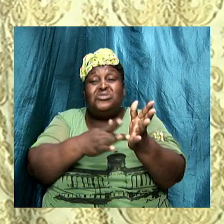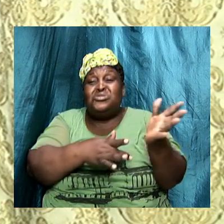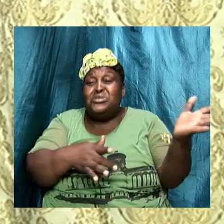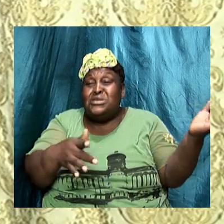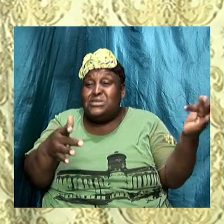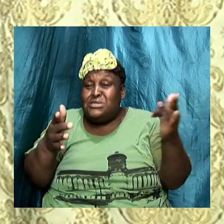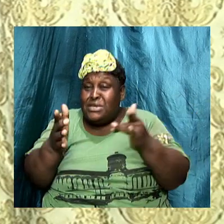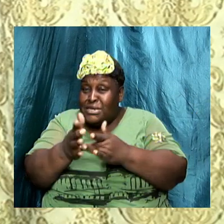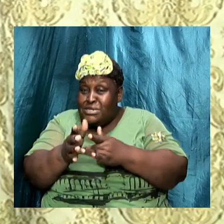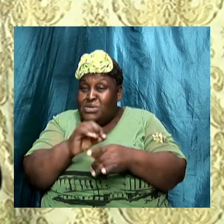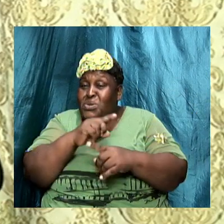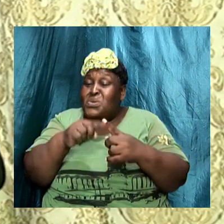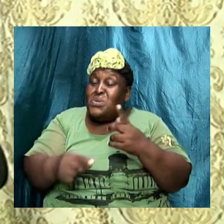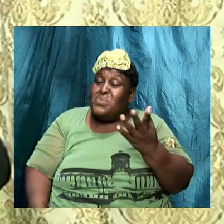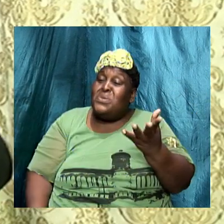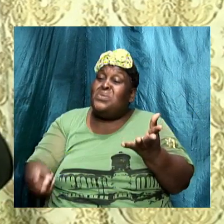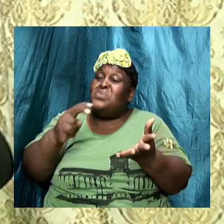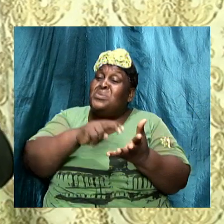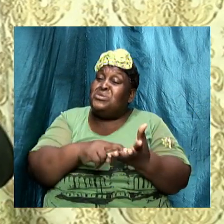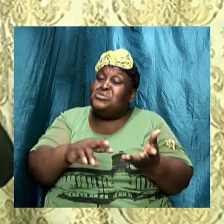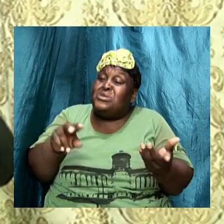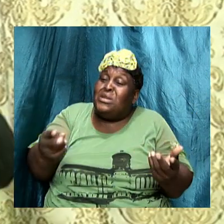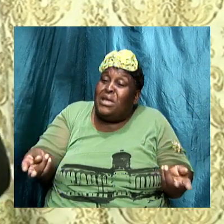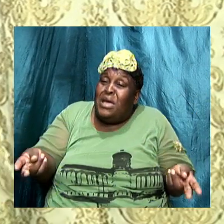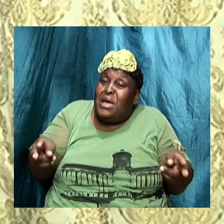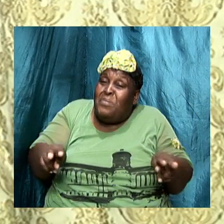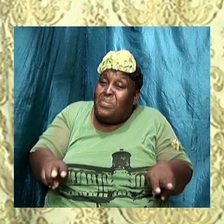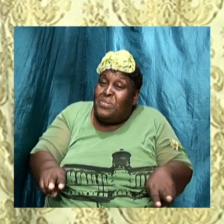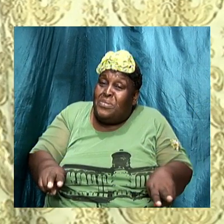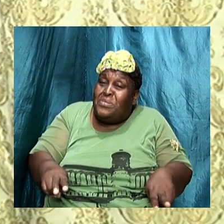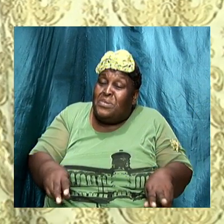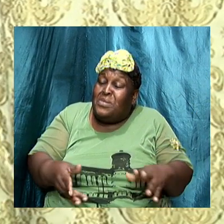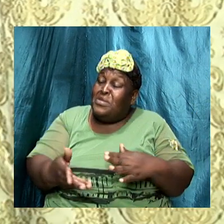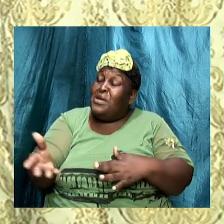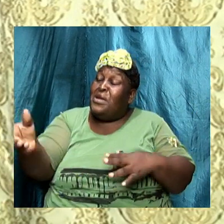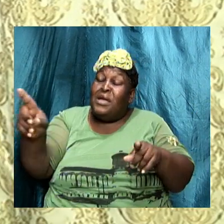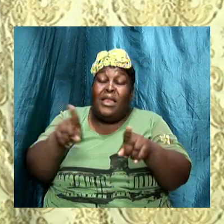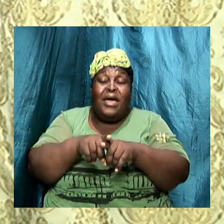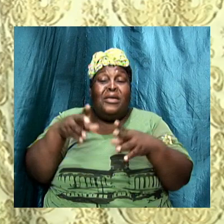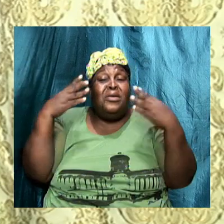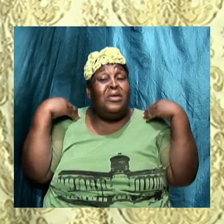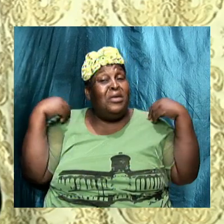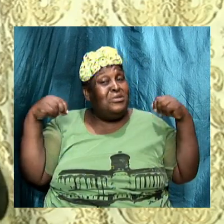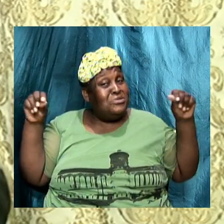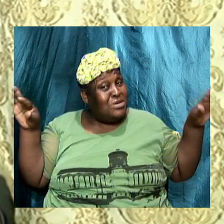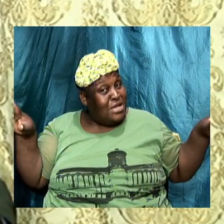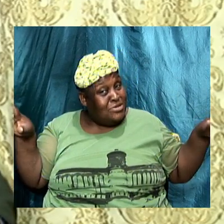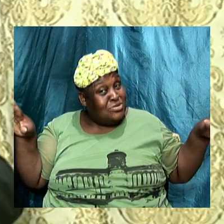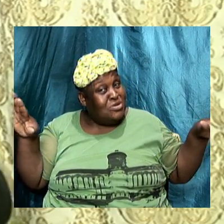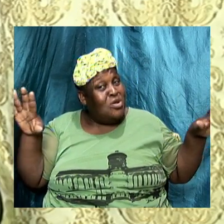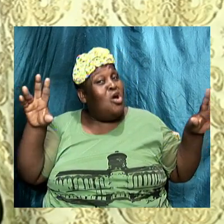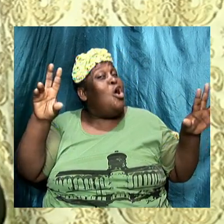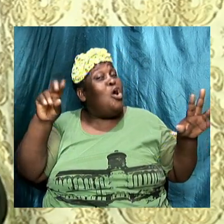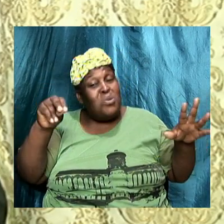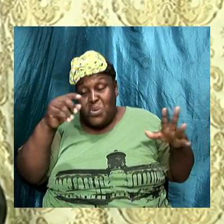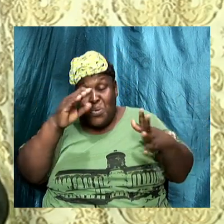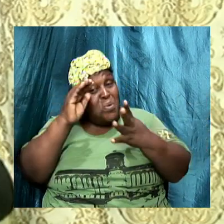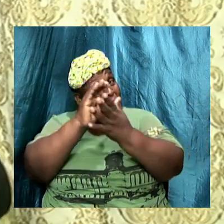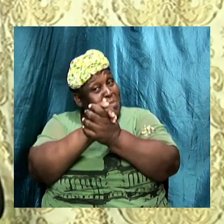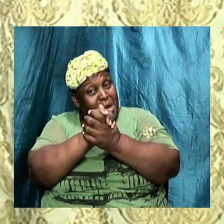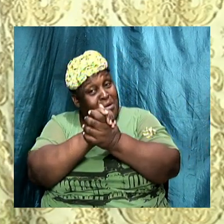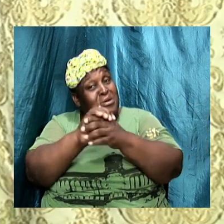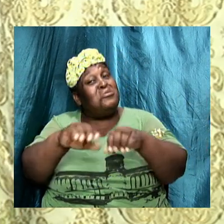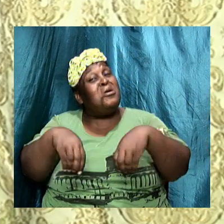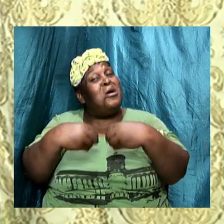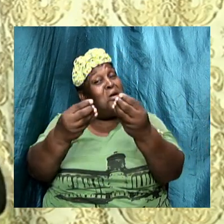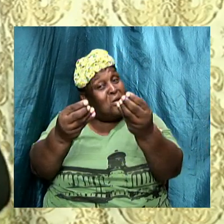resurrection happened they are like the angels so there is no marriage not given in to marriage they